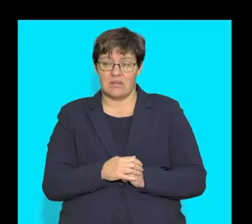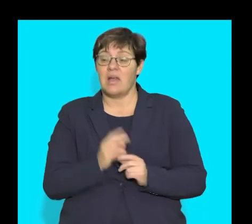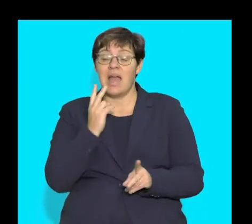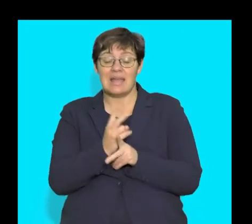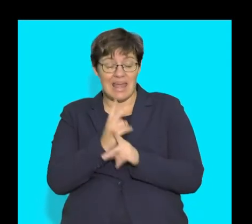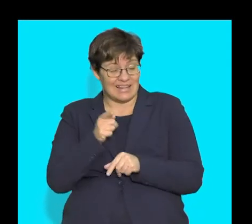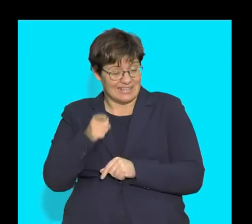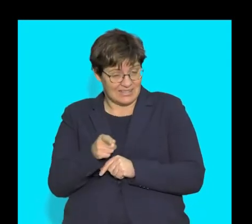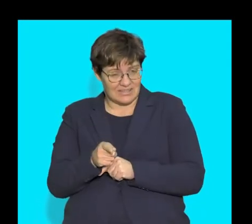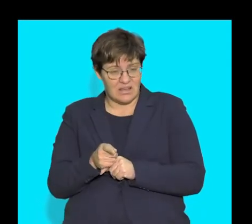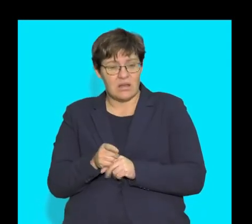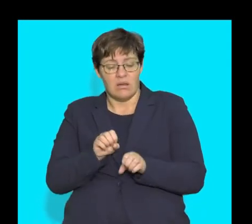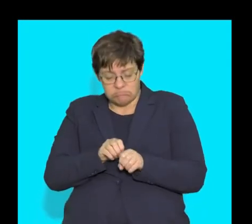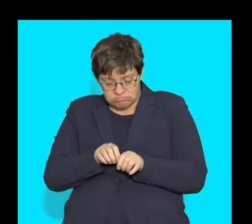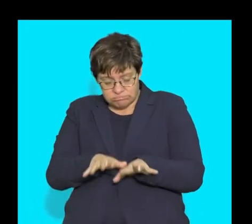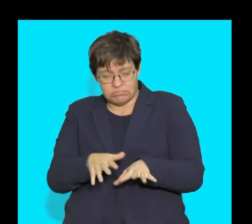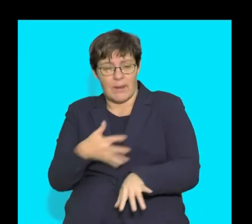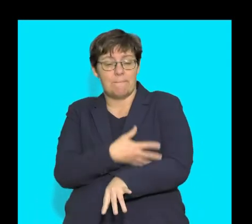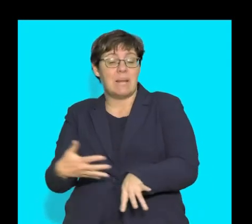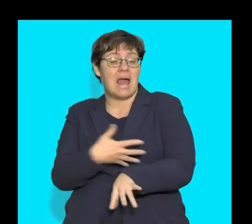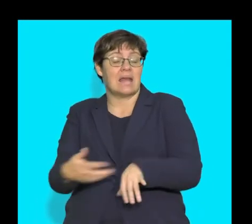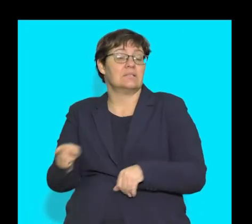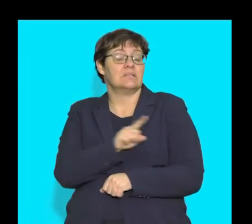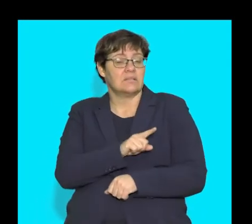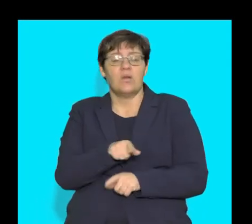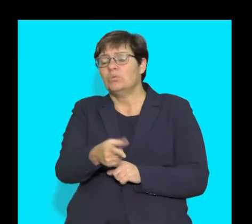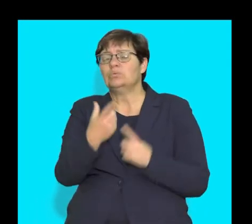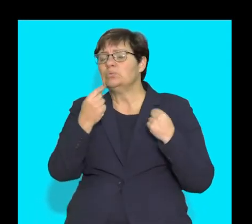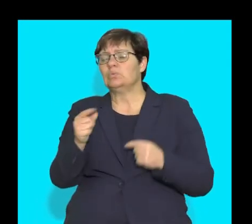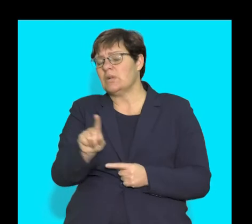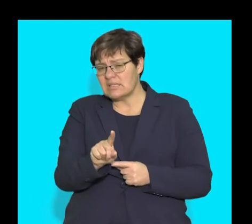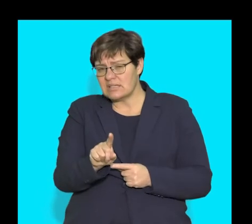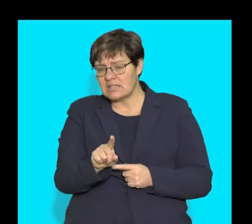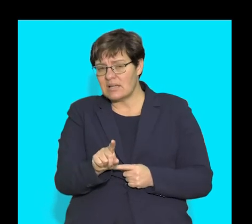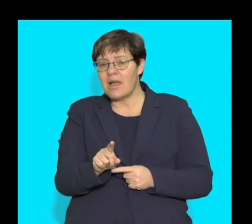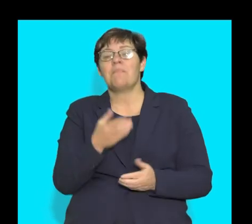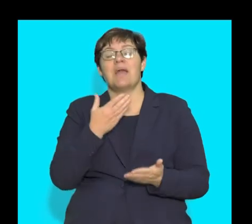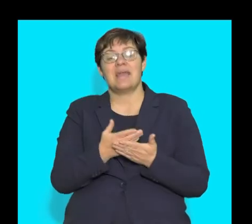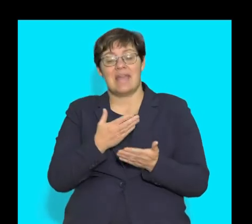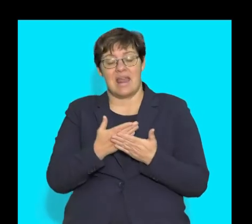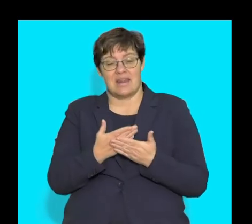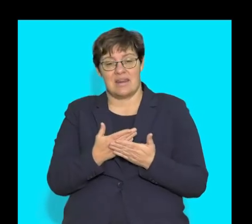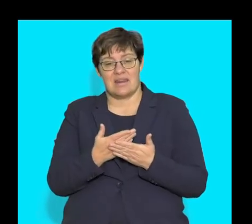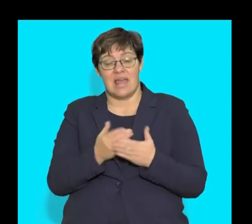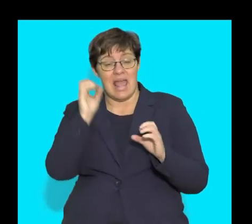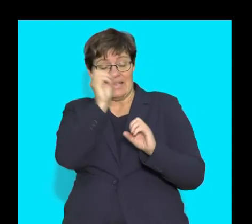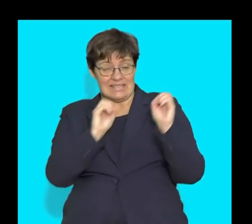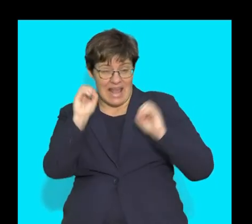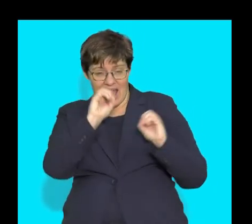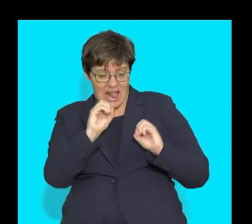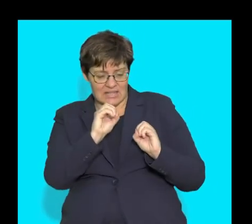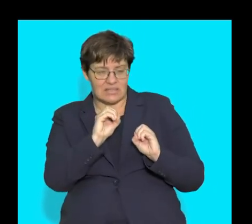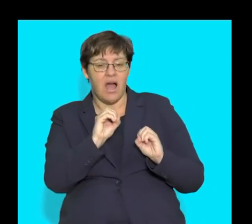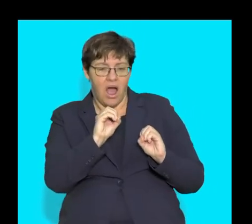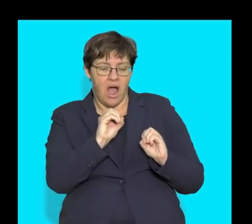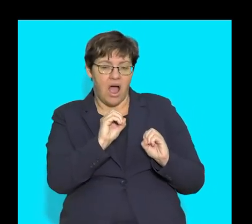again is released into the blood stream and as it travels into the blood stream it is able to allow the cells